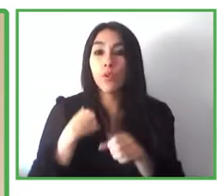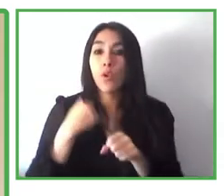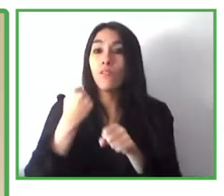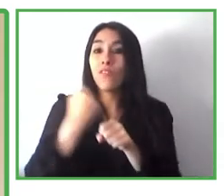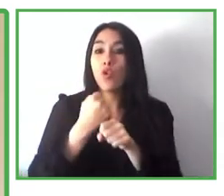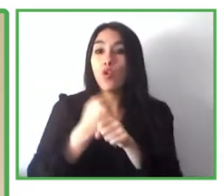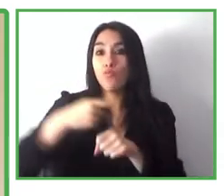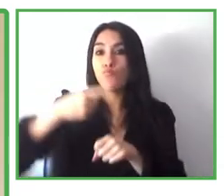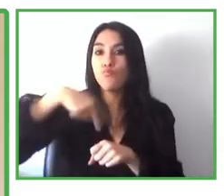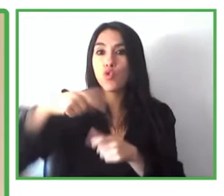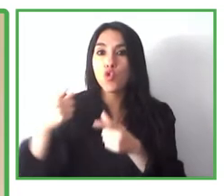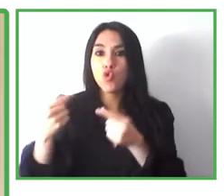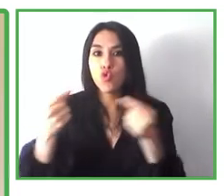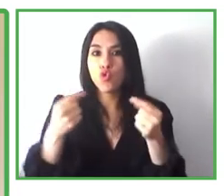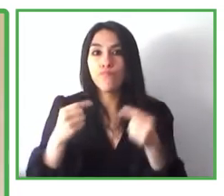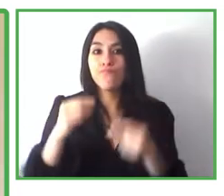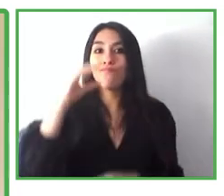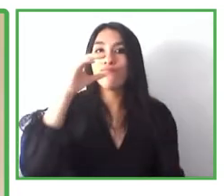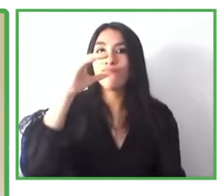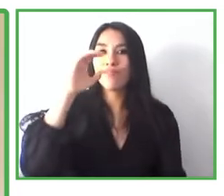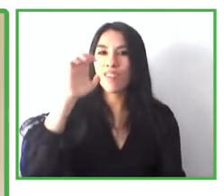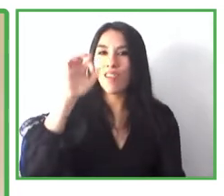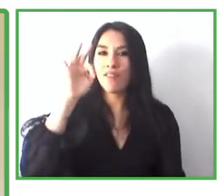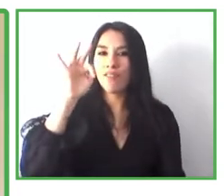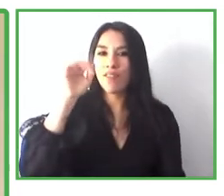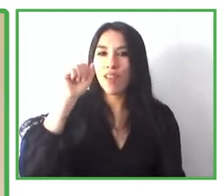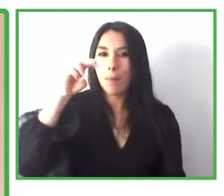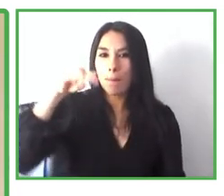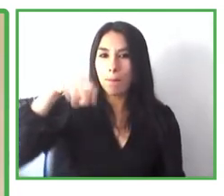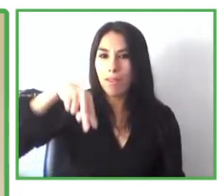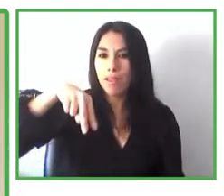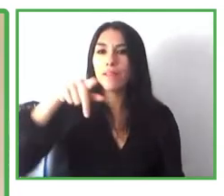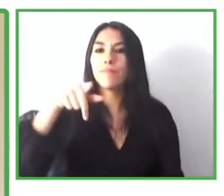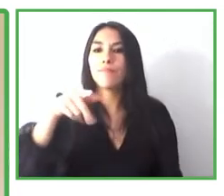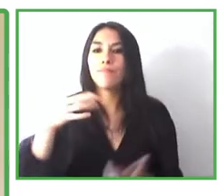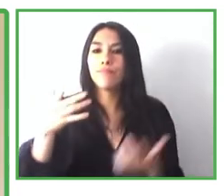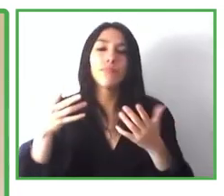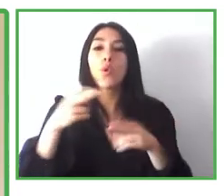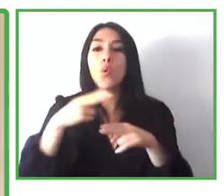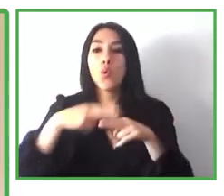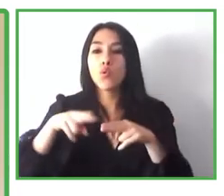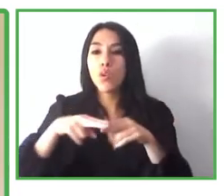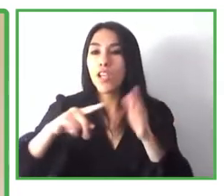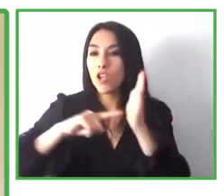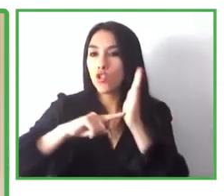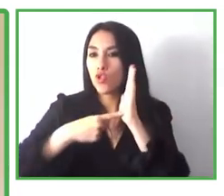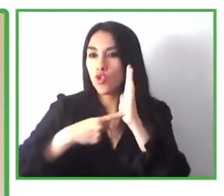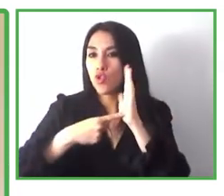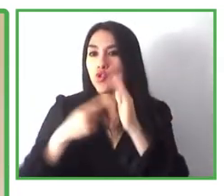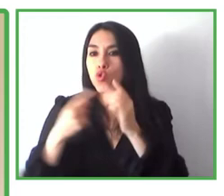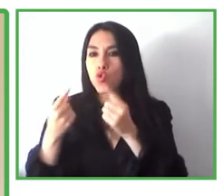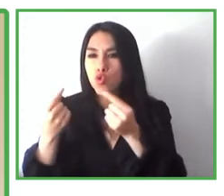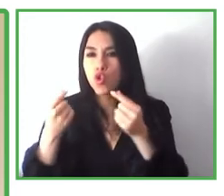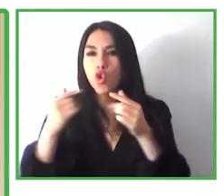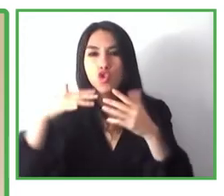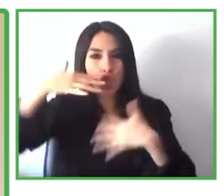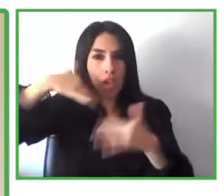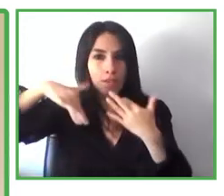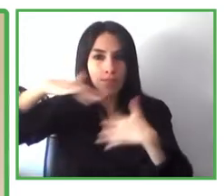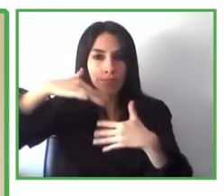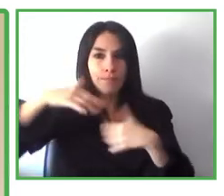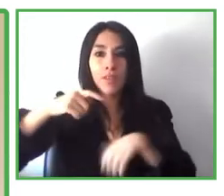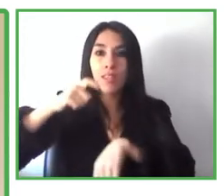Sanfim Cluster, the Interiors Living Lab to promote using technology and social innovation to propose